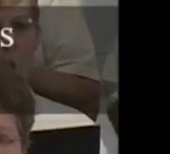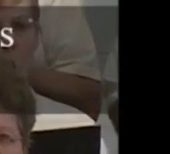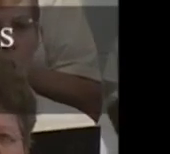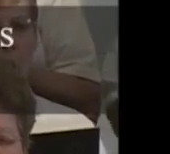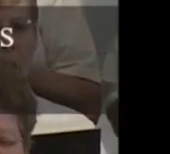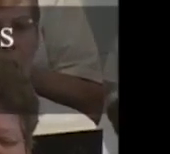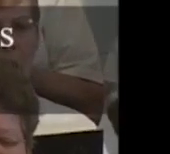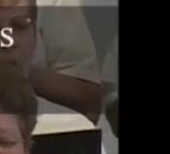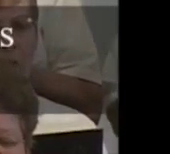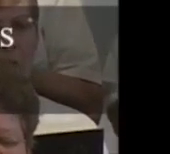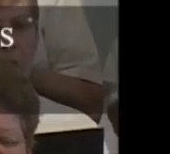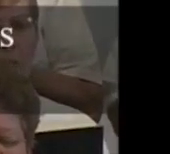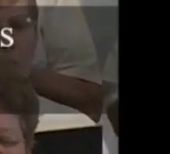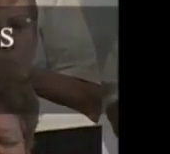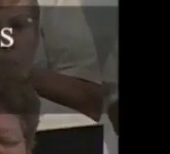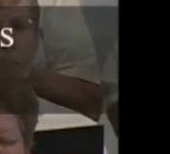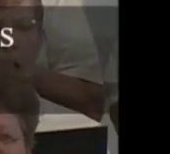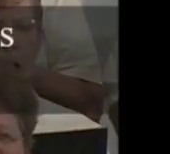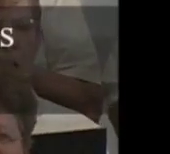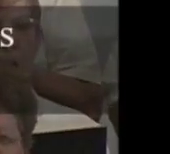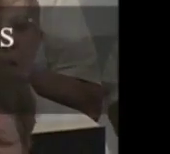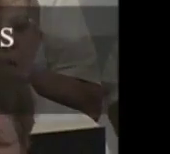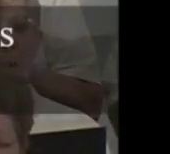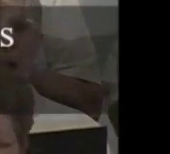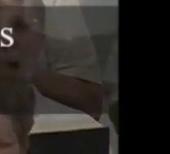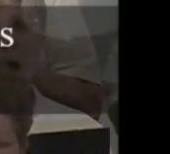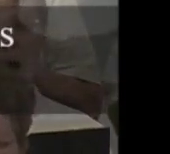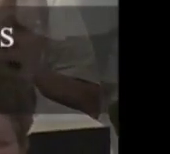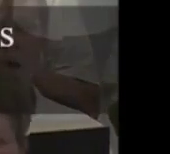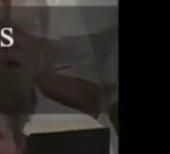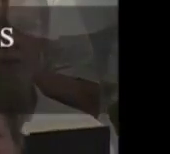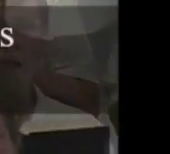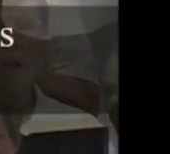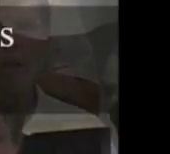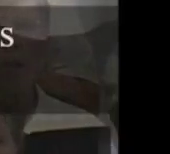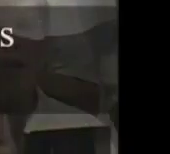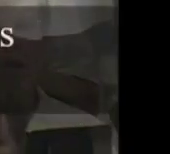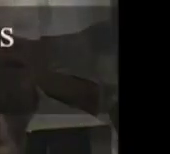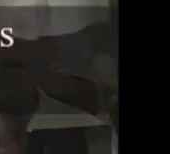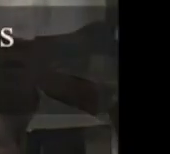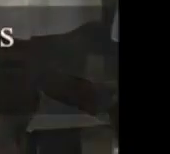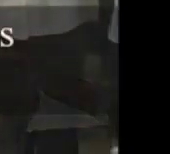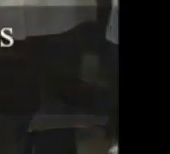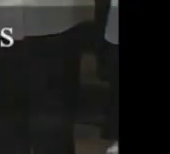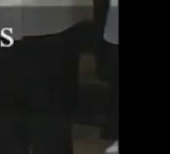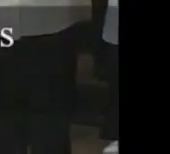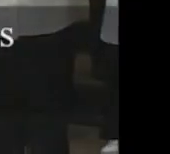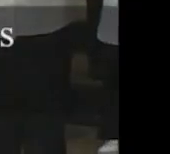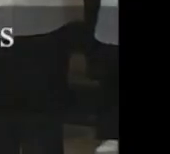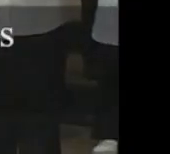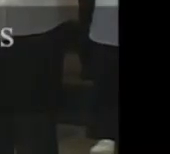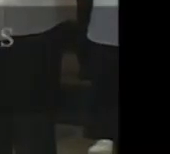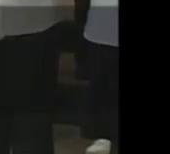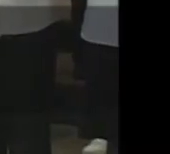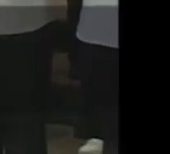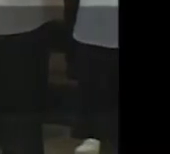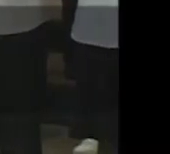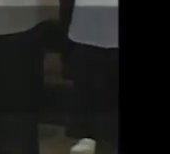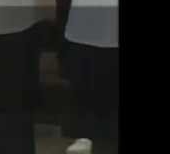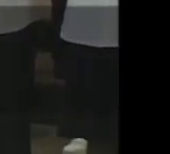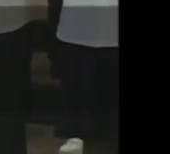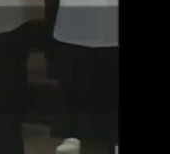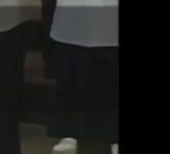When through fiery trials your pathway will lie,